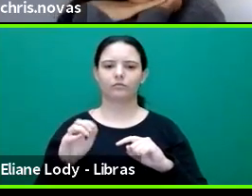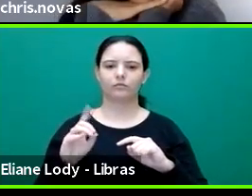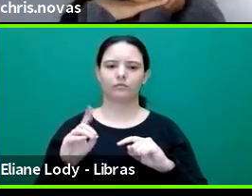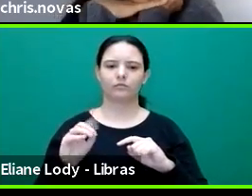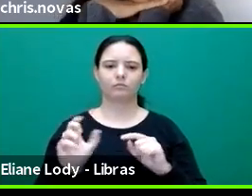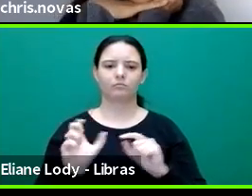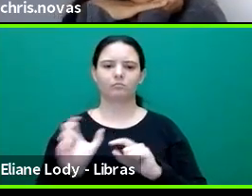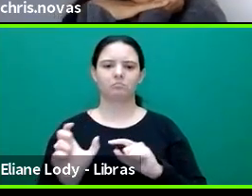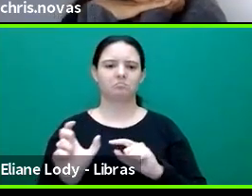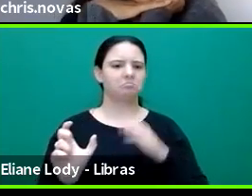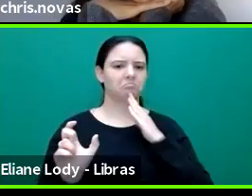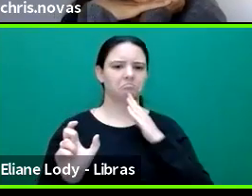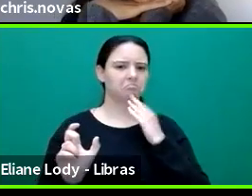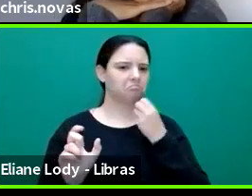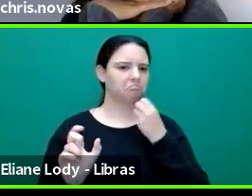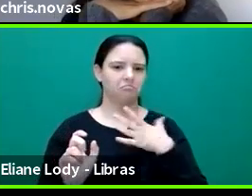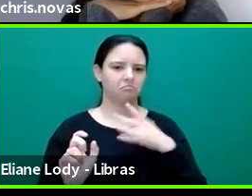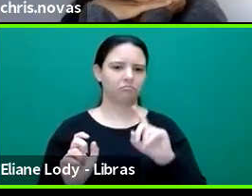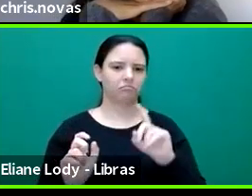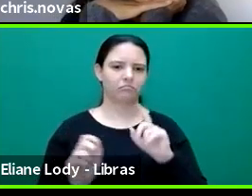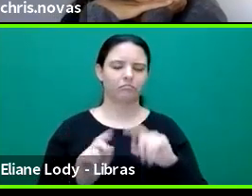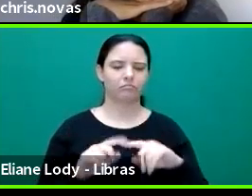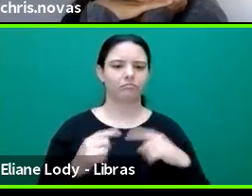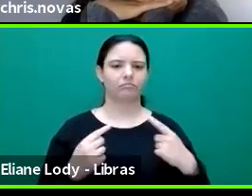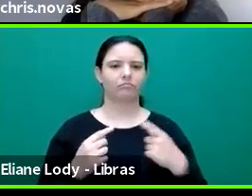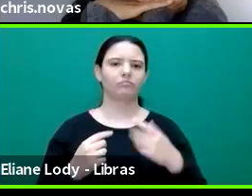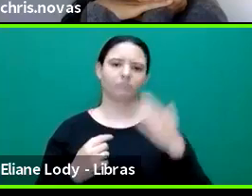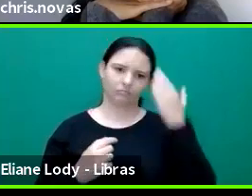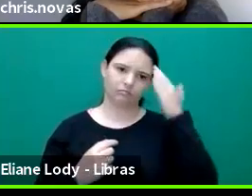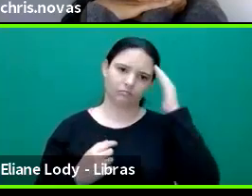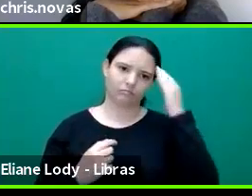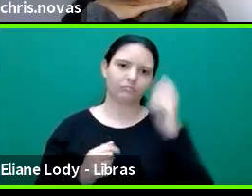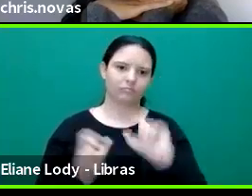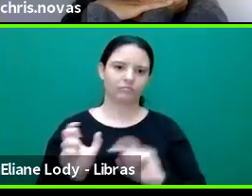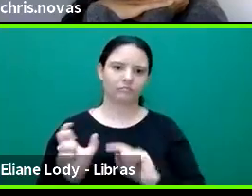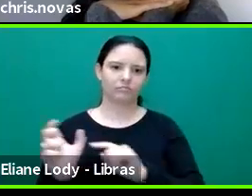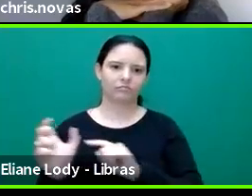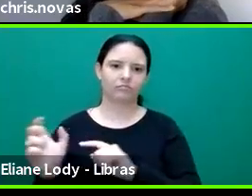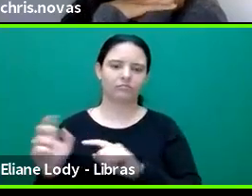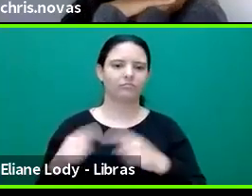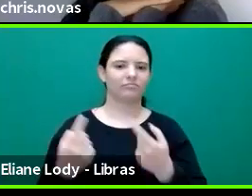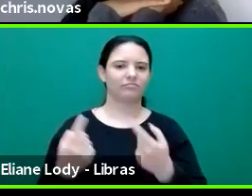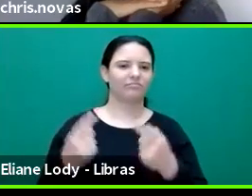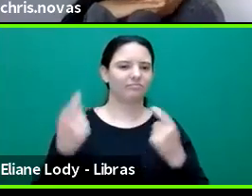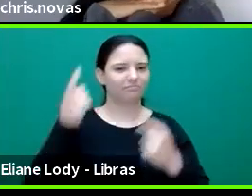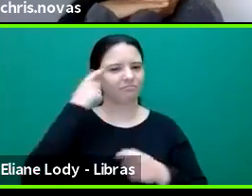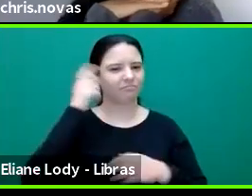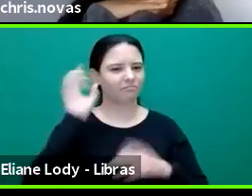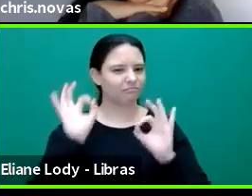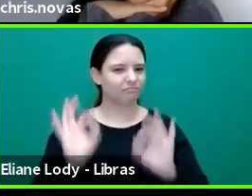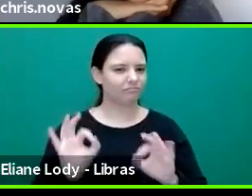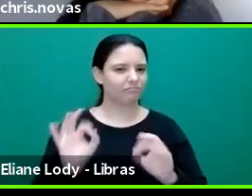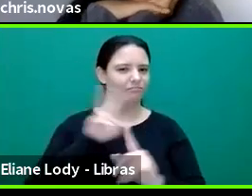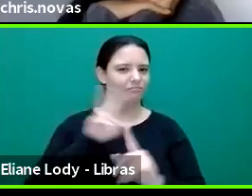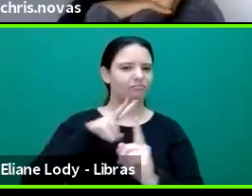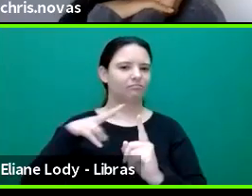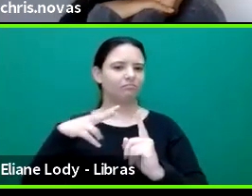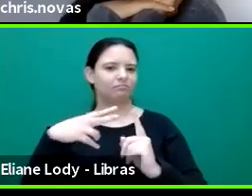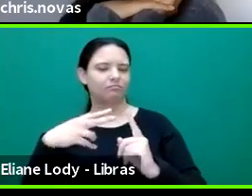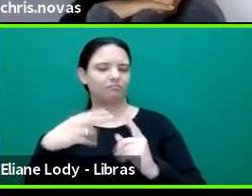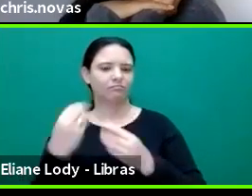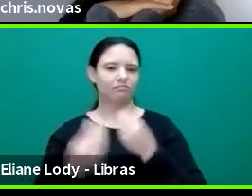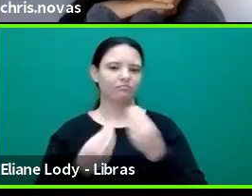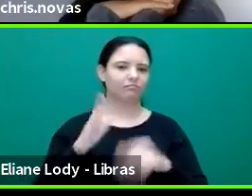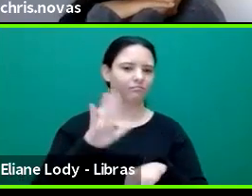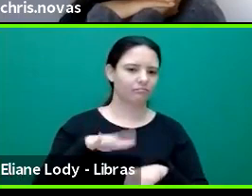entirely sure what that, what that perspective would look like. Um, I would say that, that the transliteracies perspective is